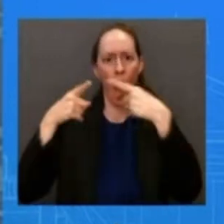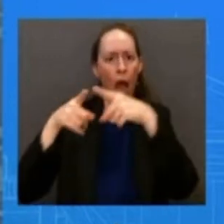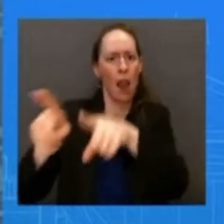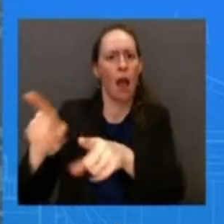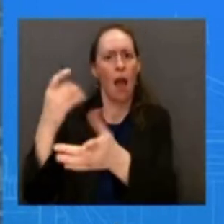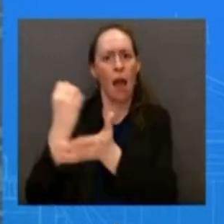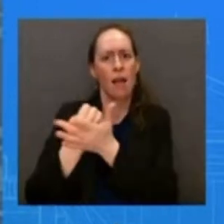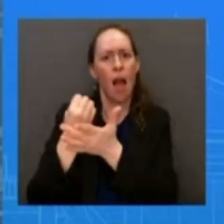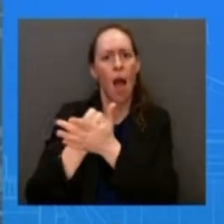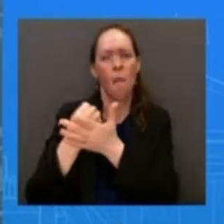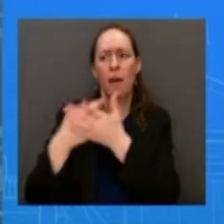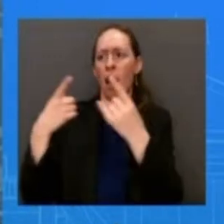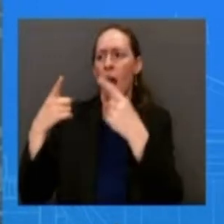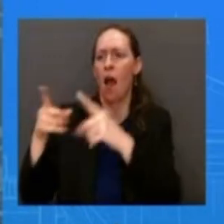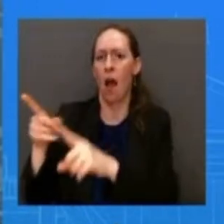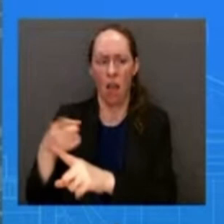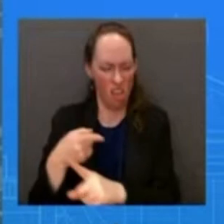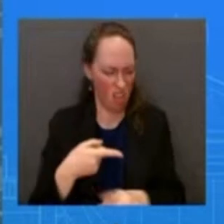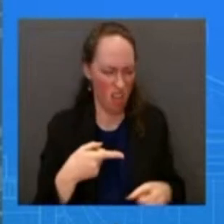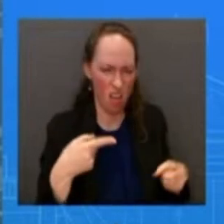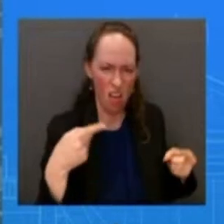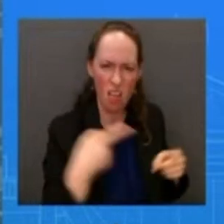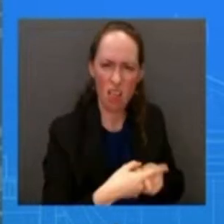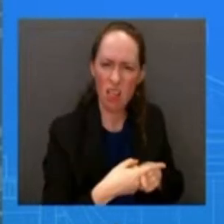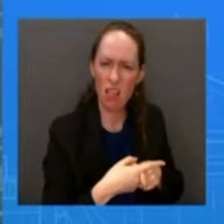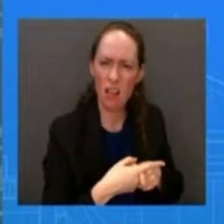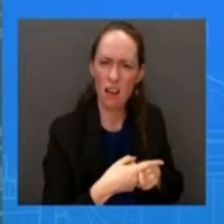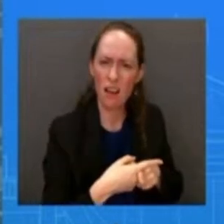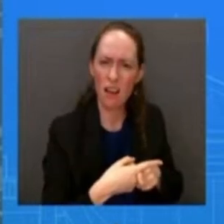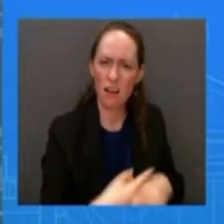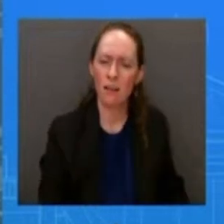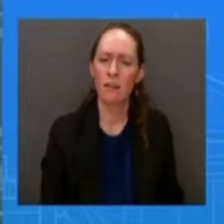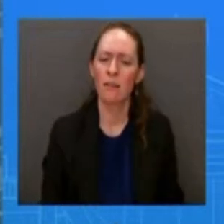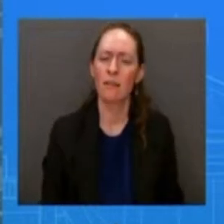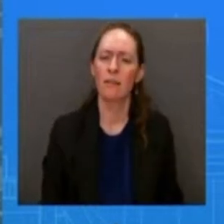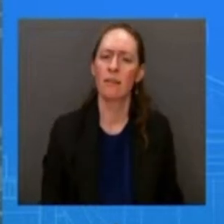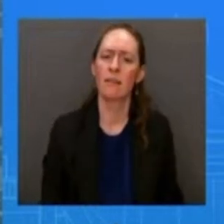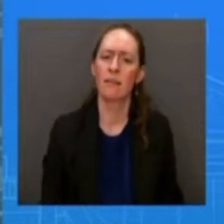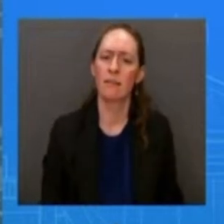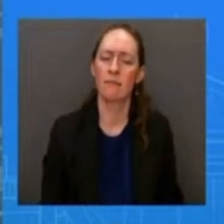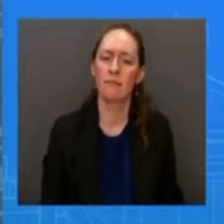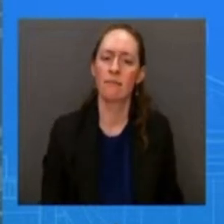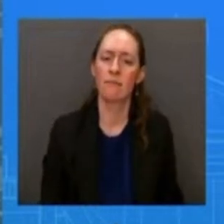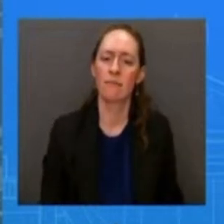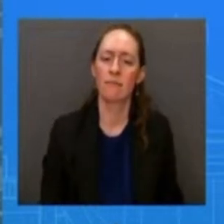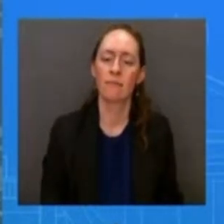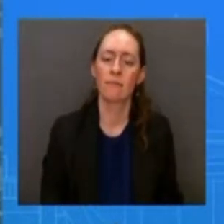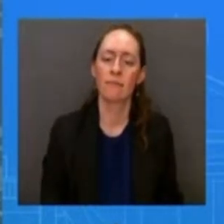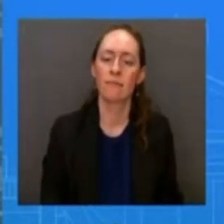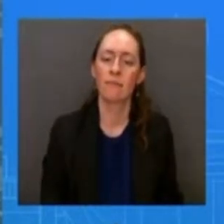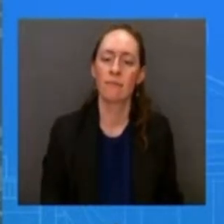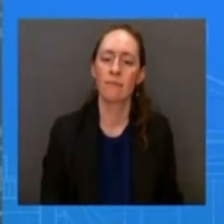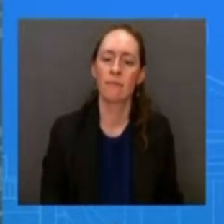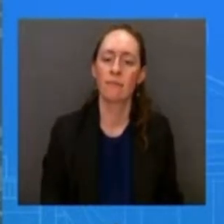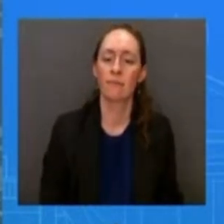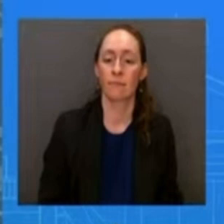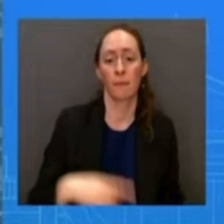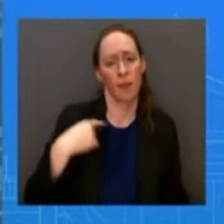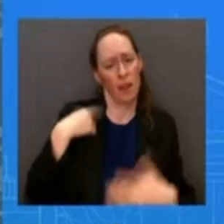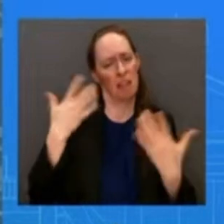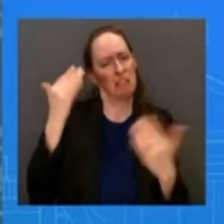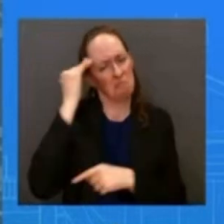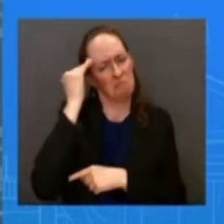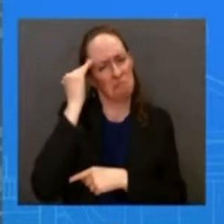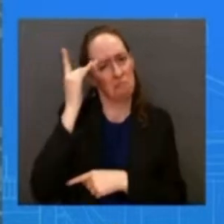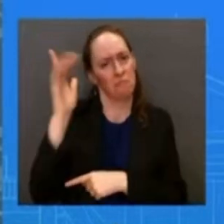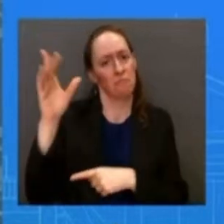said many times is that we believe that the president's the president's economic plan is indeed working and it's giving people a little breathing